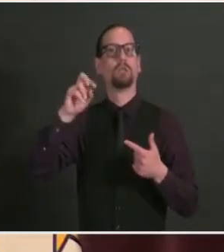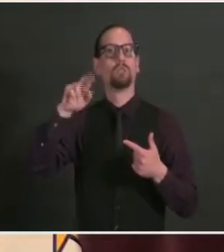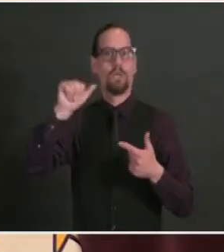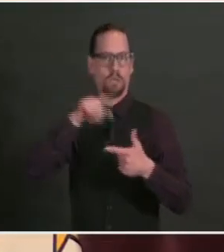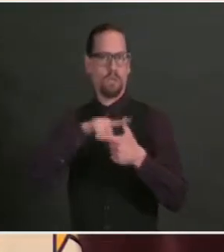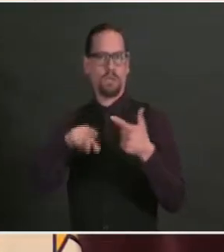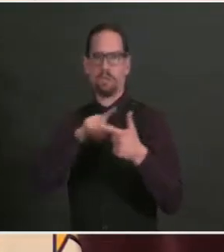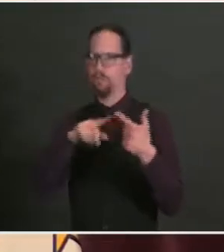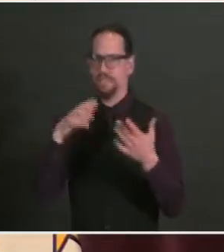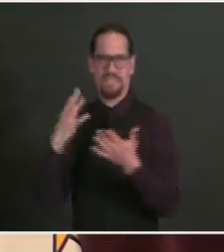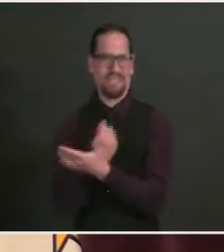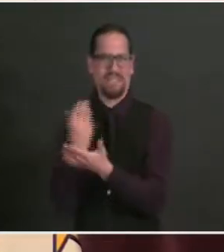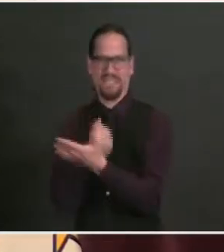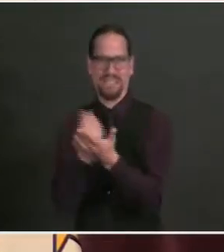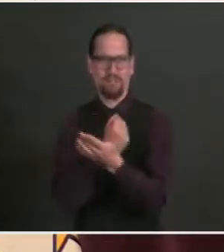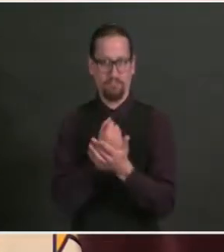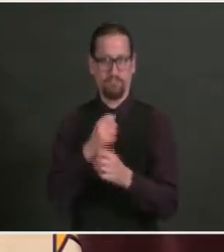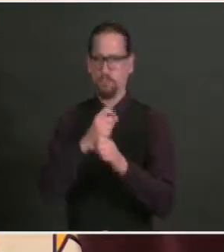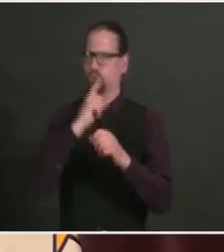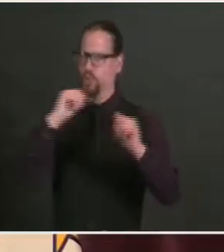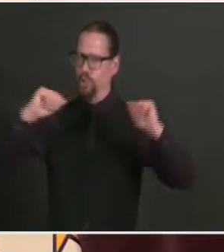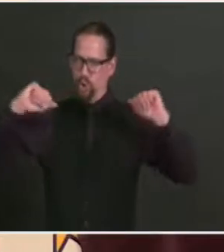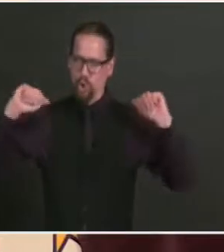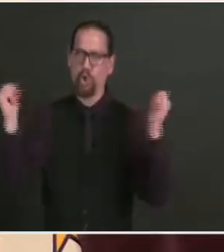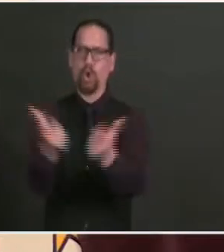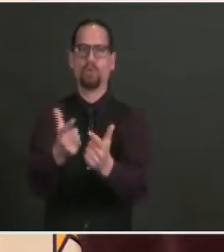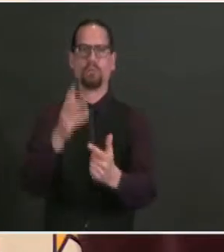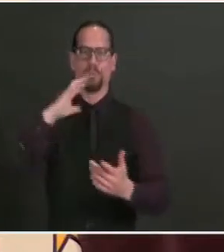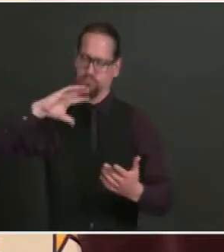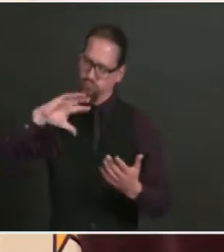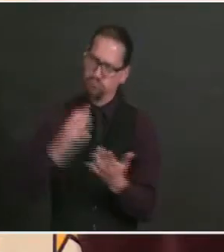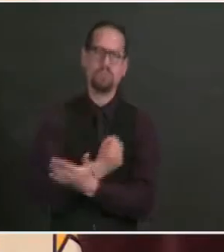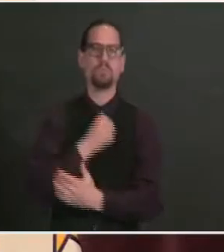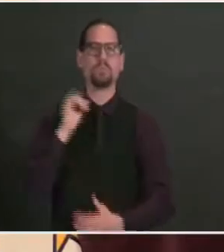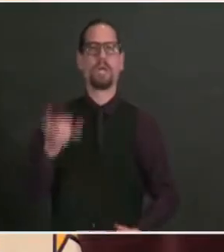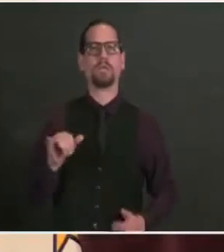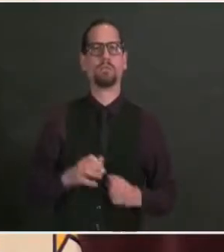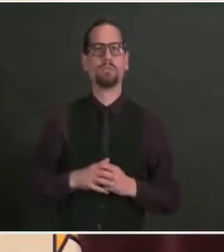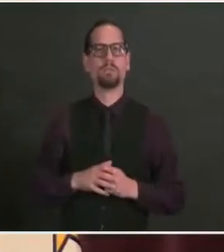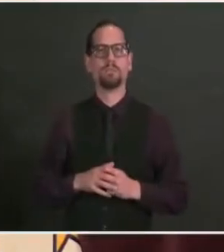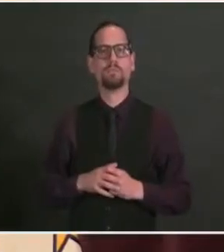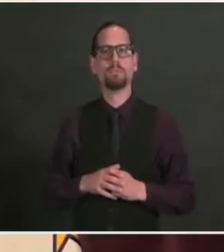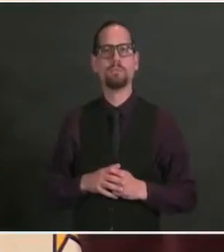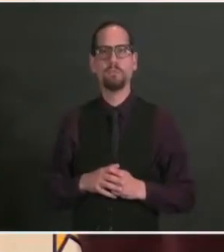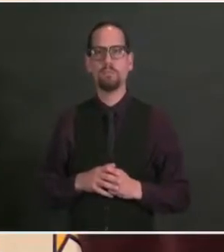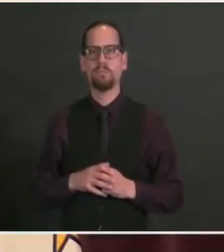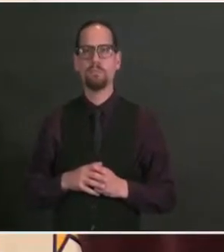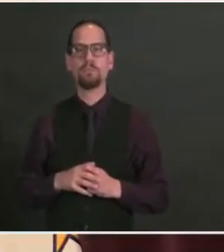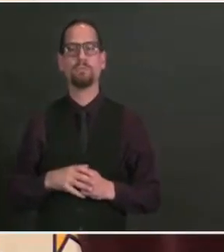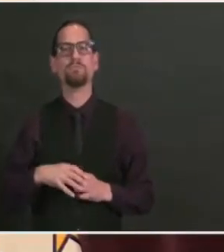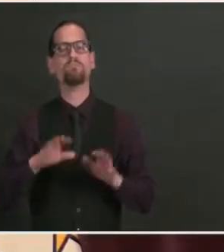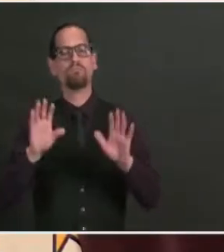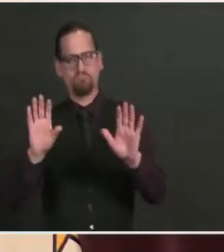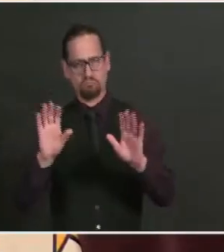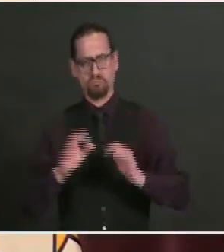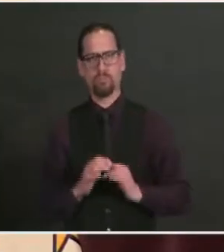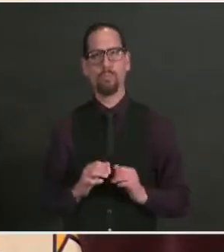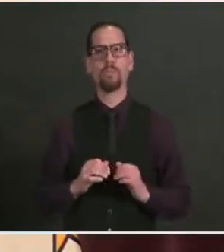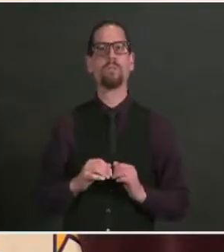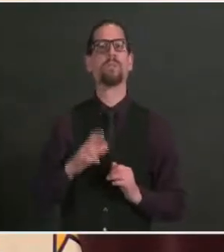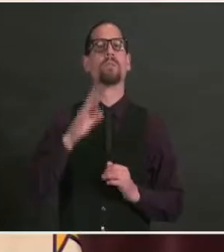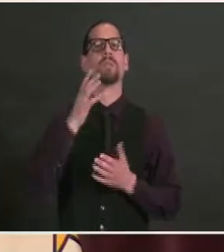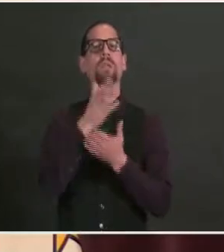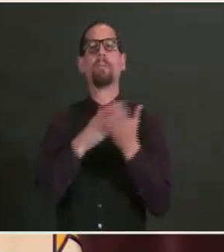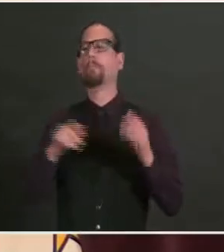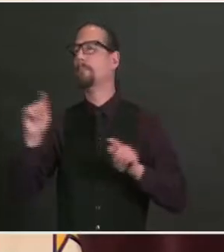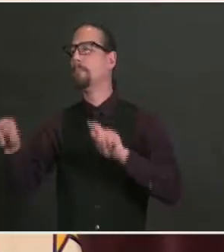vaccine would be accommodated and covered with a dose of Pfizer Moderna. So to make that happen, we had to hold back a few doses of